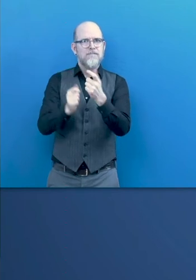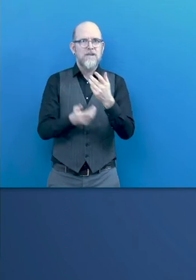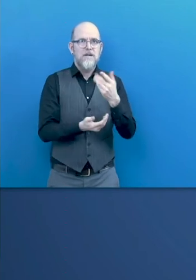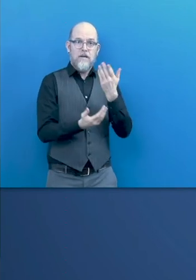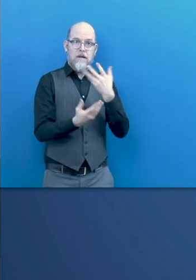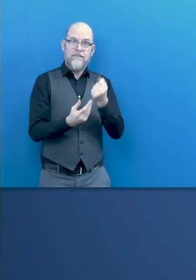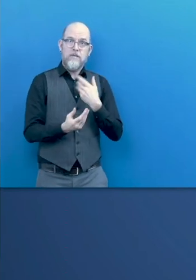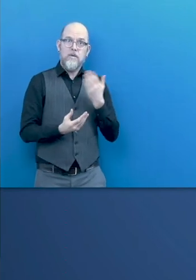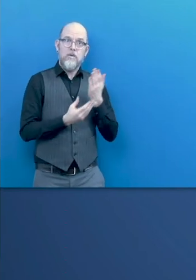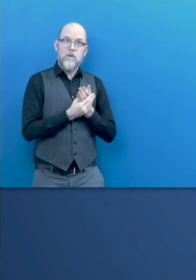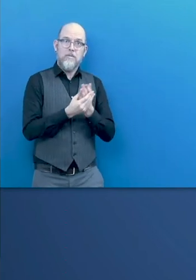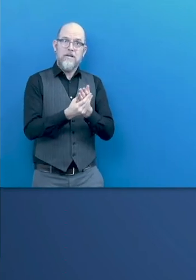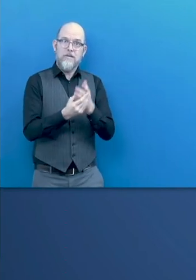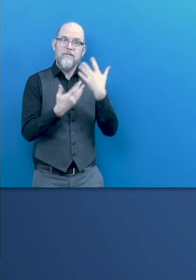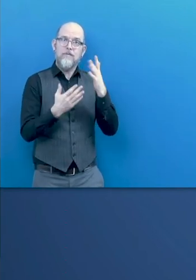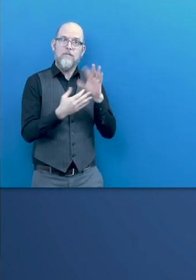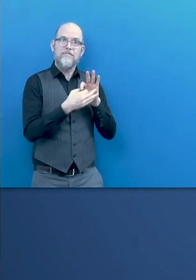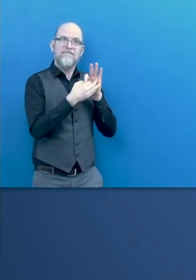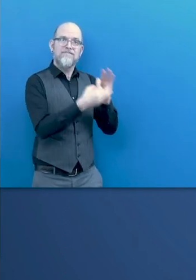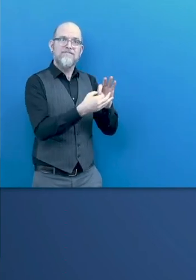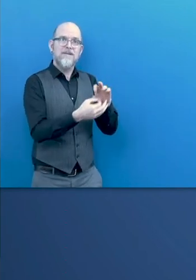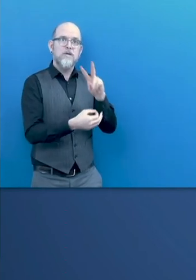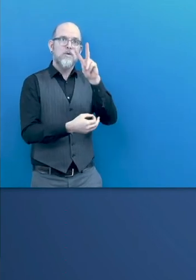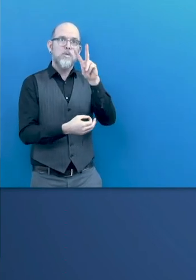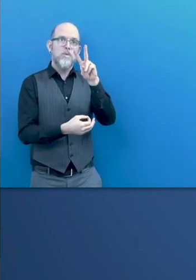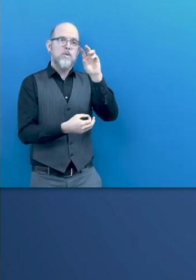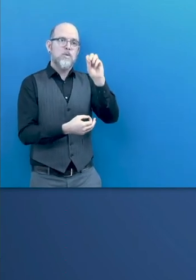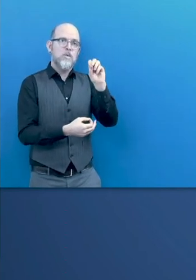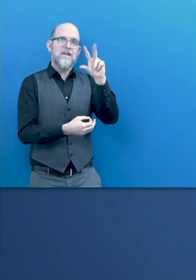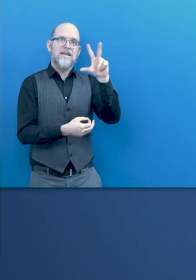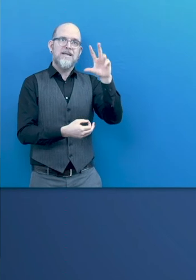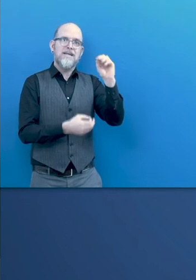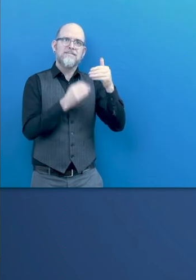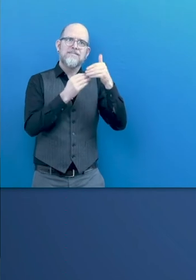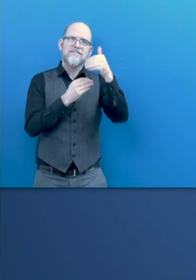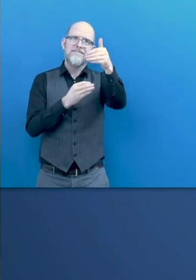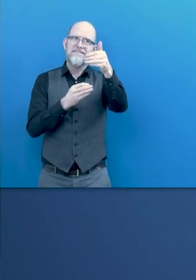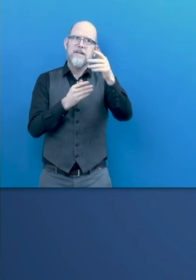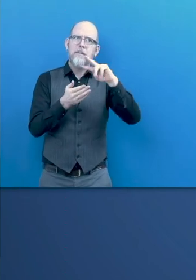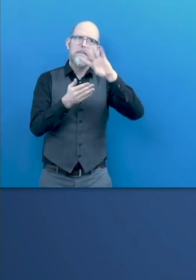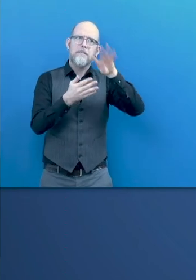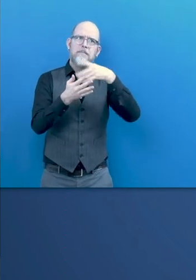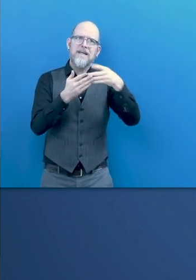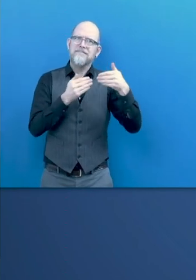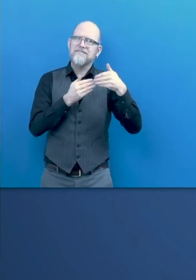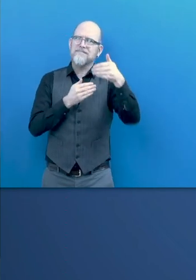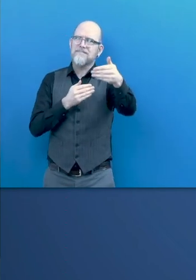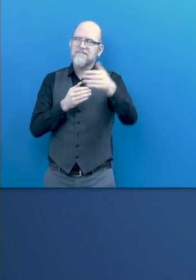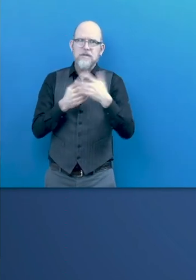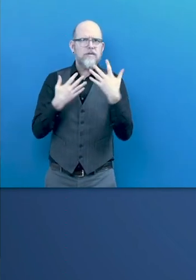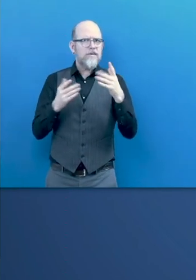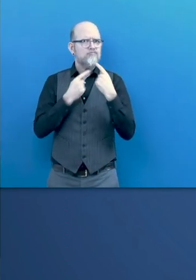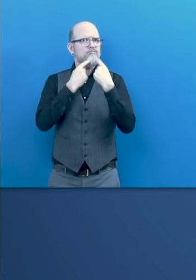agenda, as Manuela has highlighted before, and the Sustainable Development Goals, especially Goal 8, the Target 8-5,